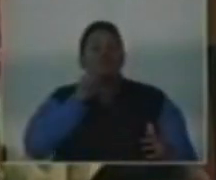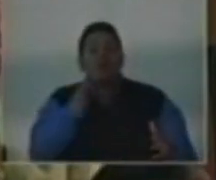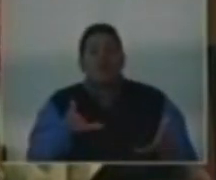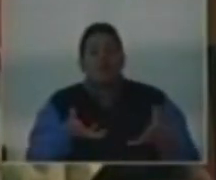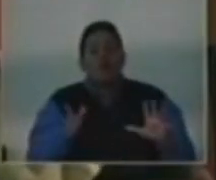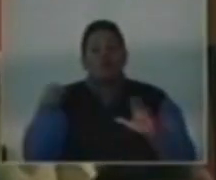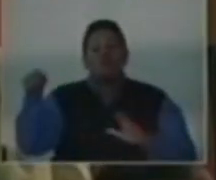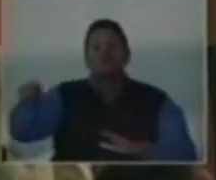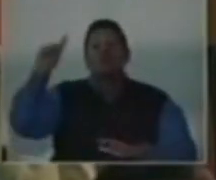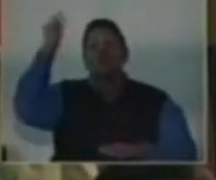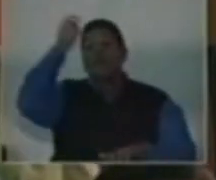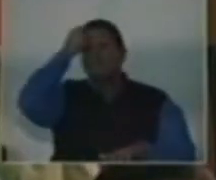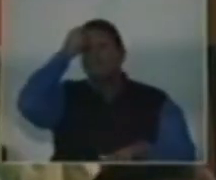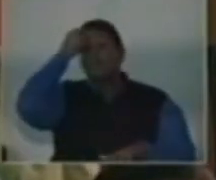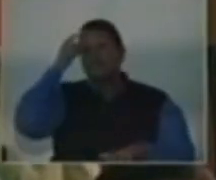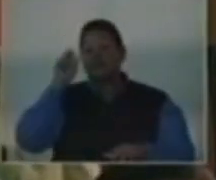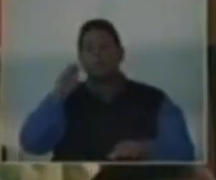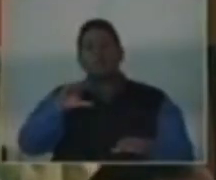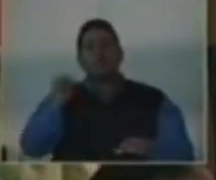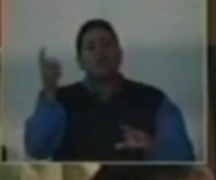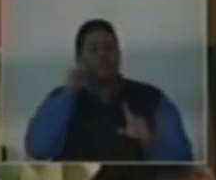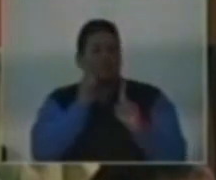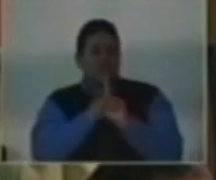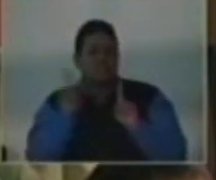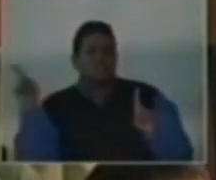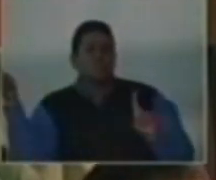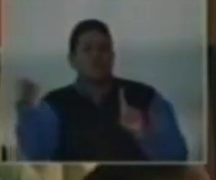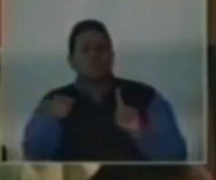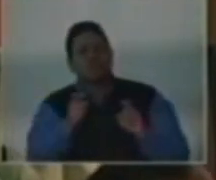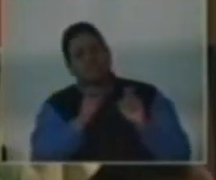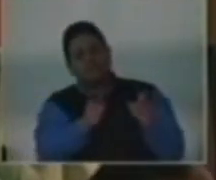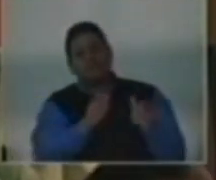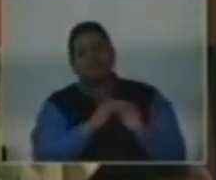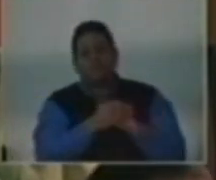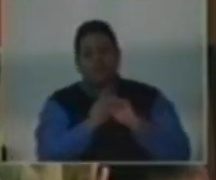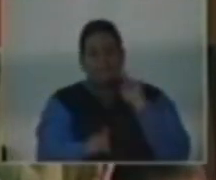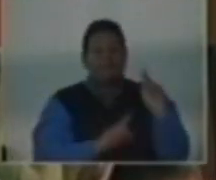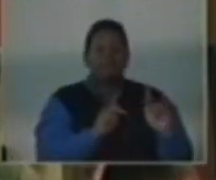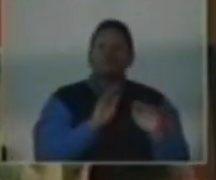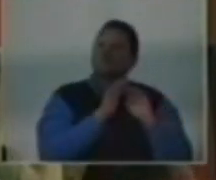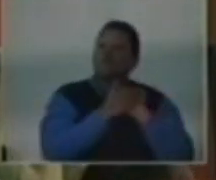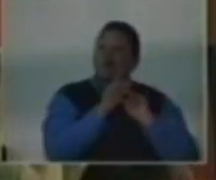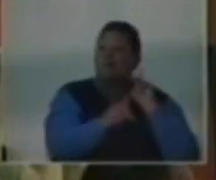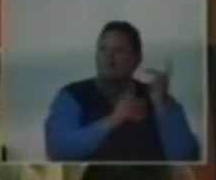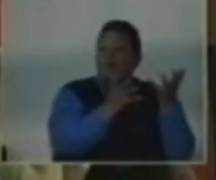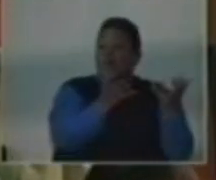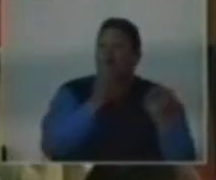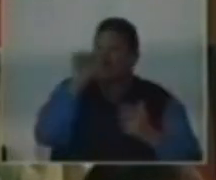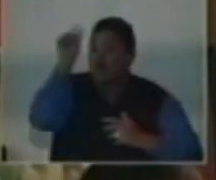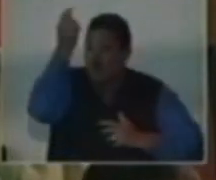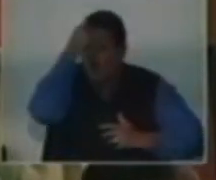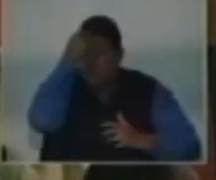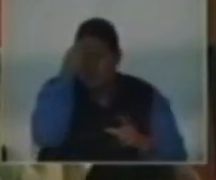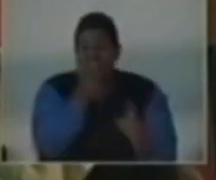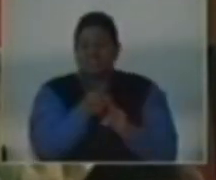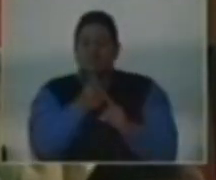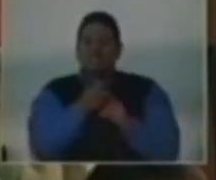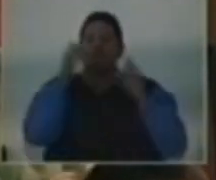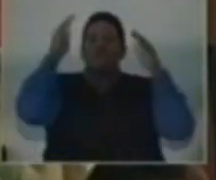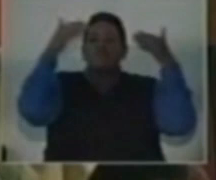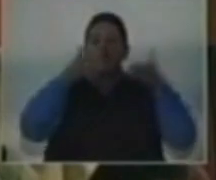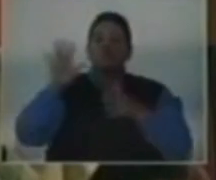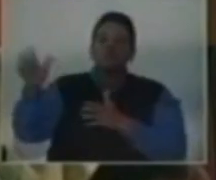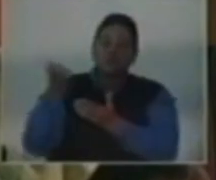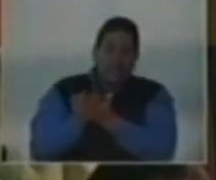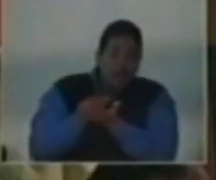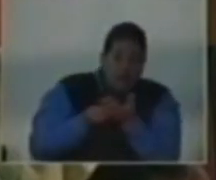this government put another distraction to the Jamaican people. The Jamaican people want the government to focus on their